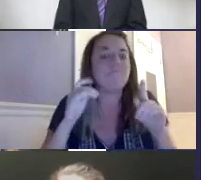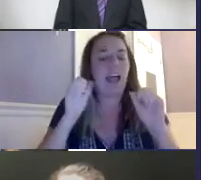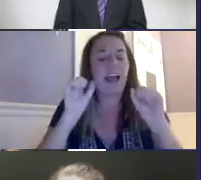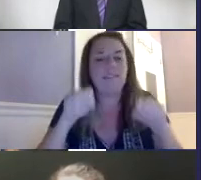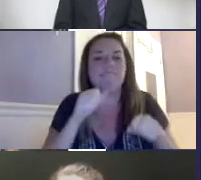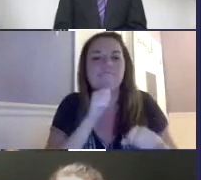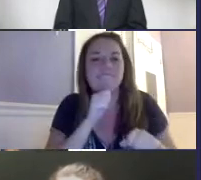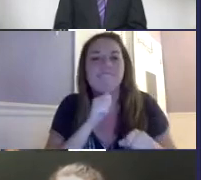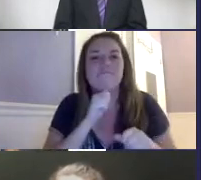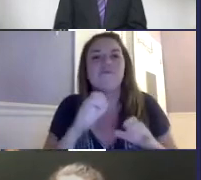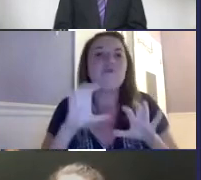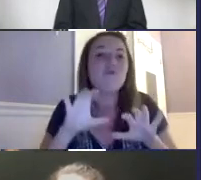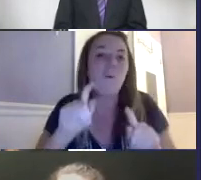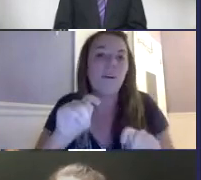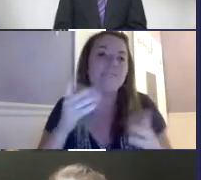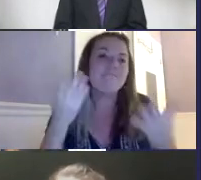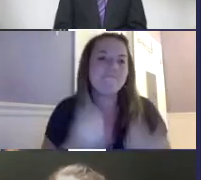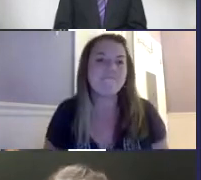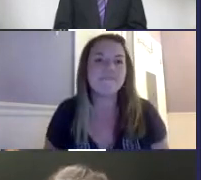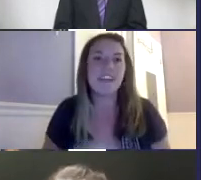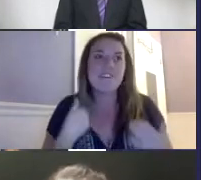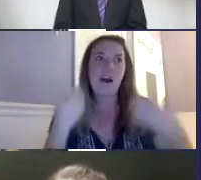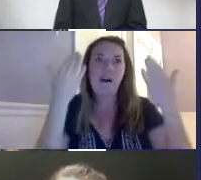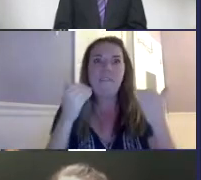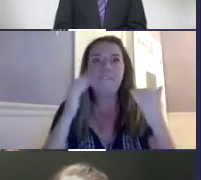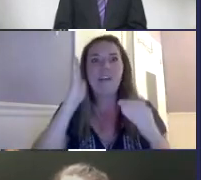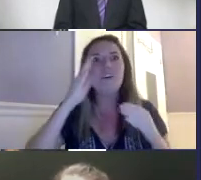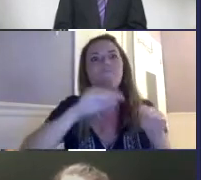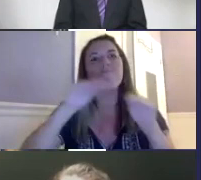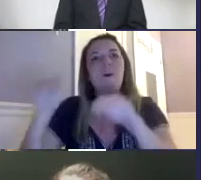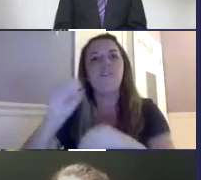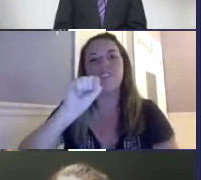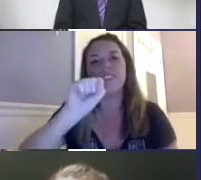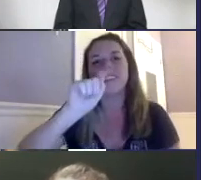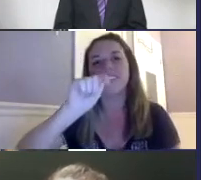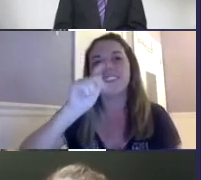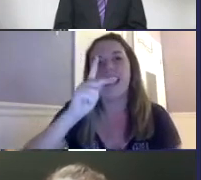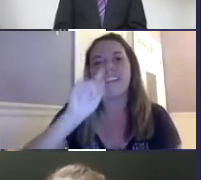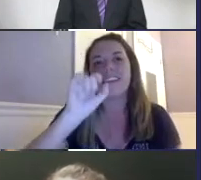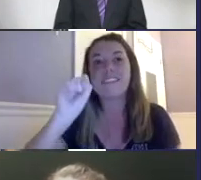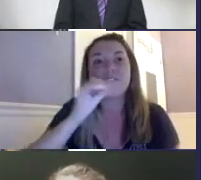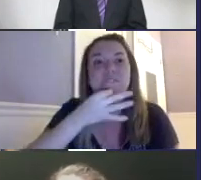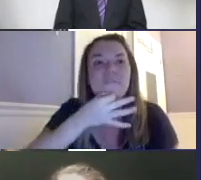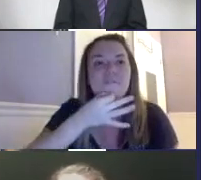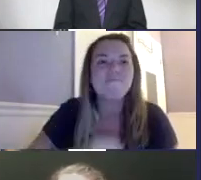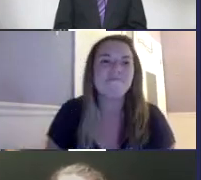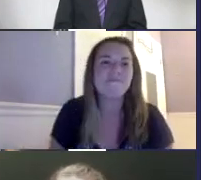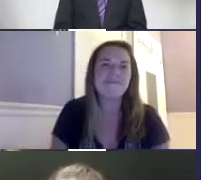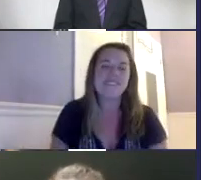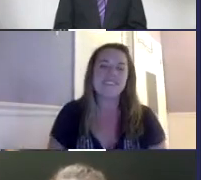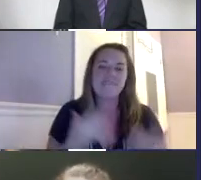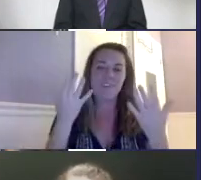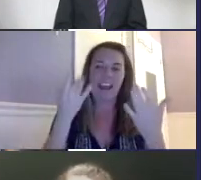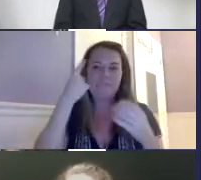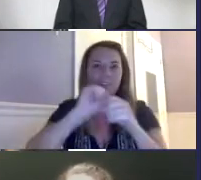that's been a really big challenge. I've persevered through it and I've found a way to figure it out. But I'm very